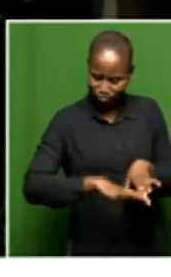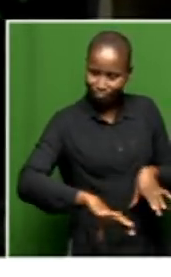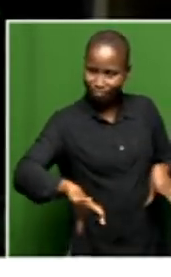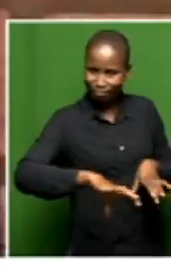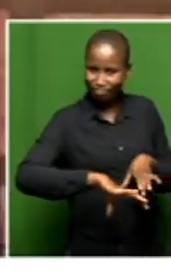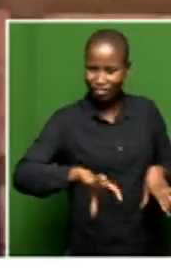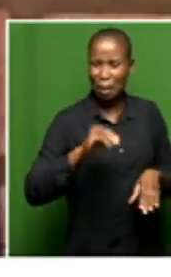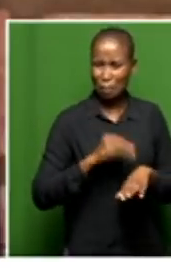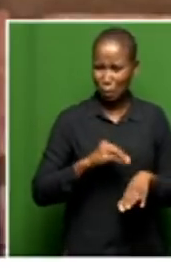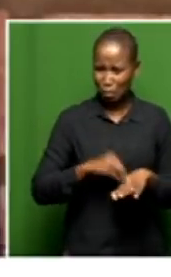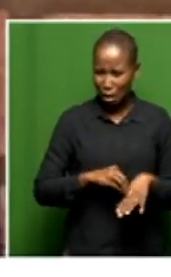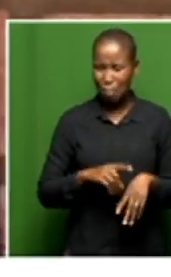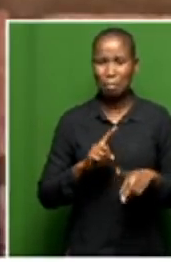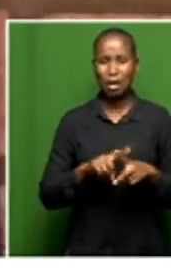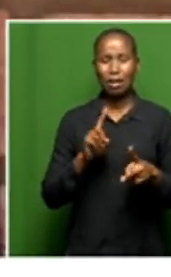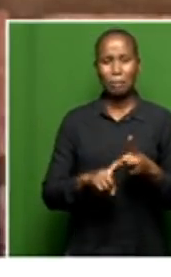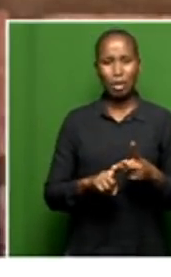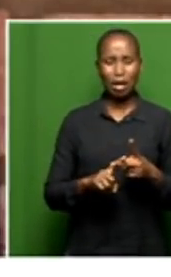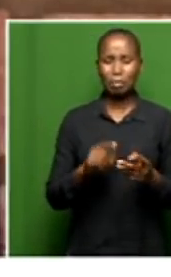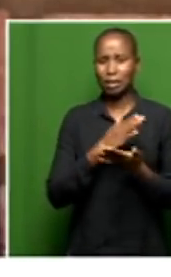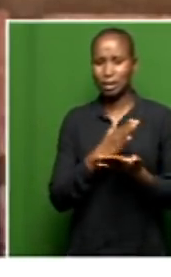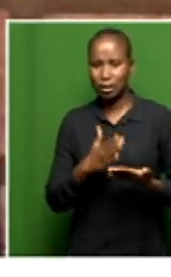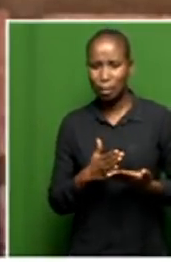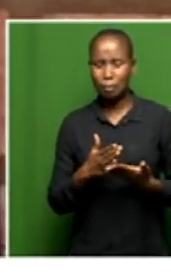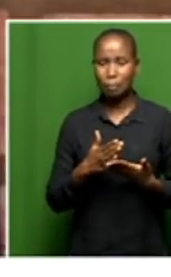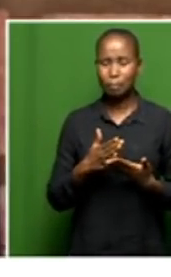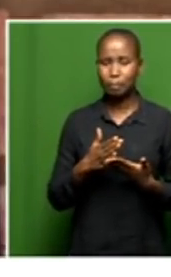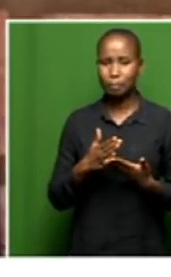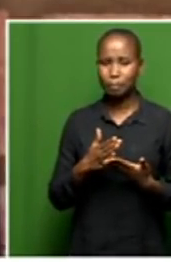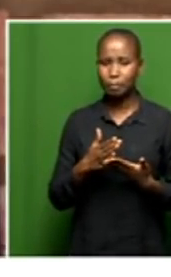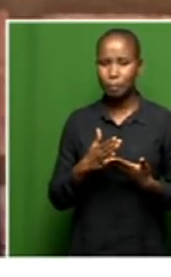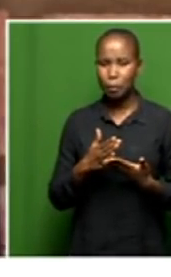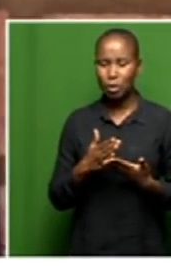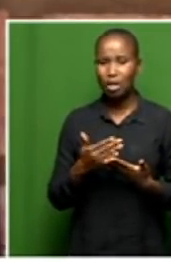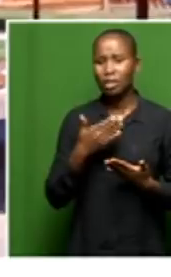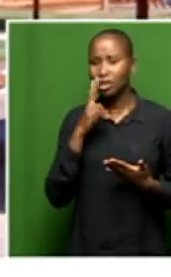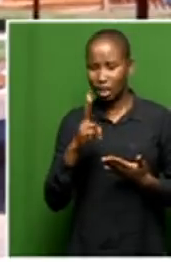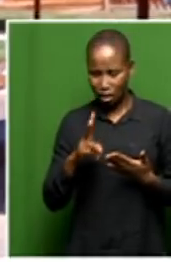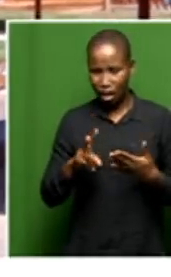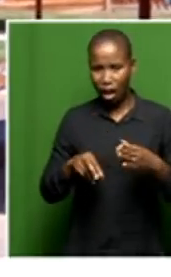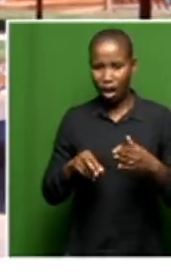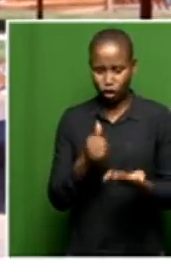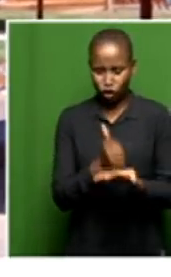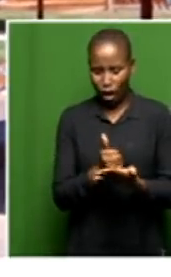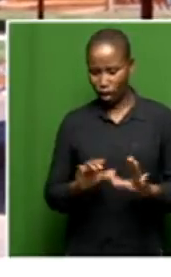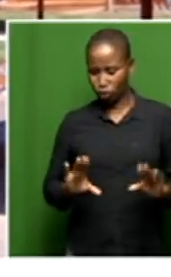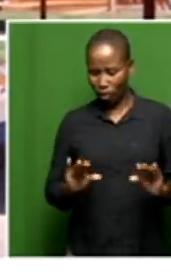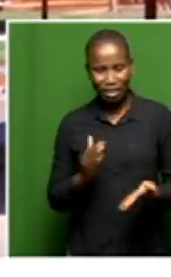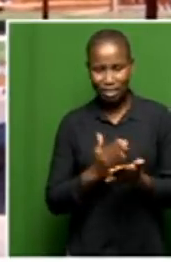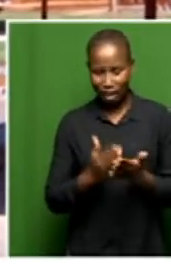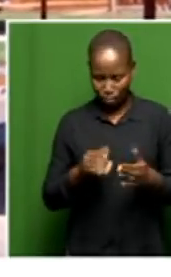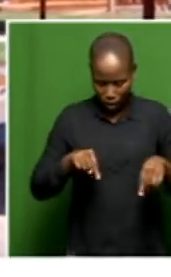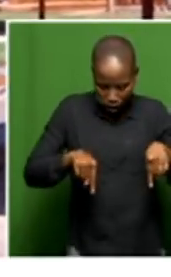facility didn't have legs. And when we asked, it was because there was